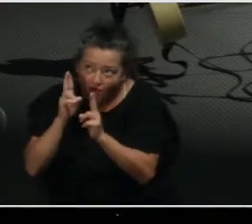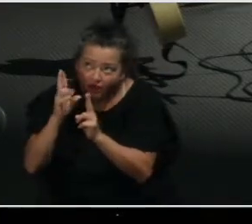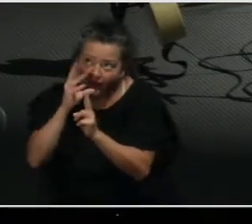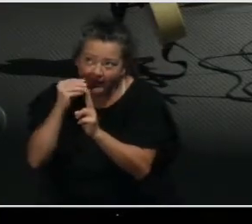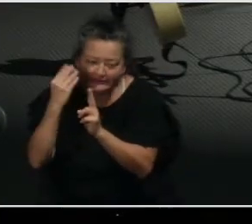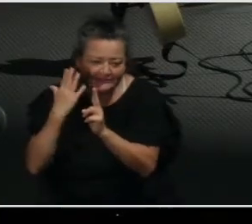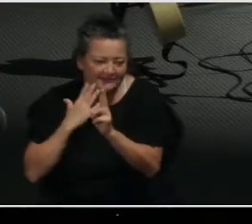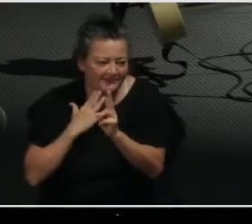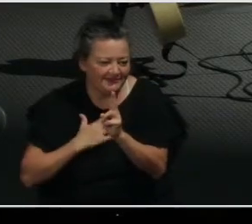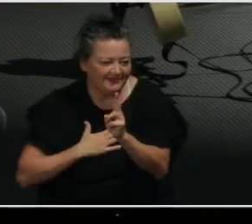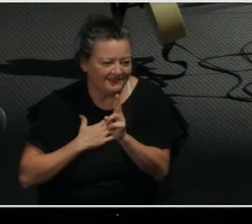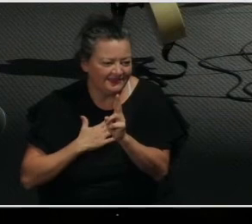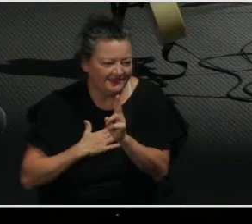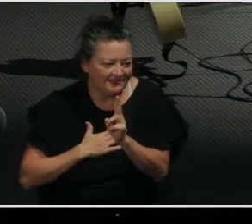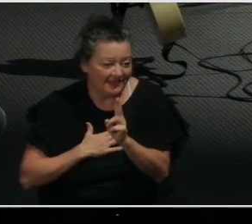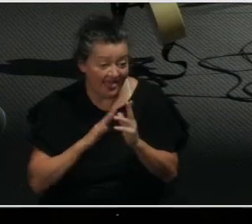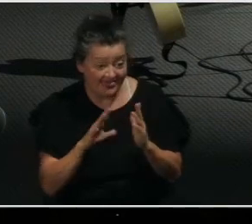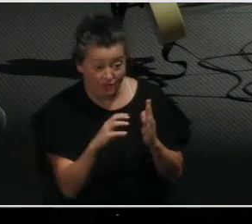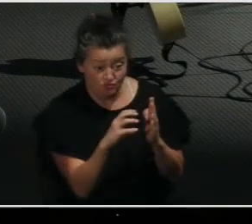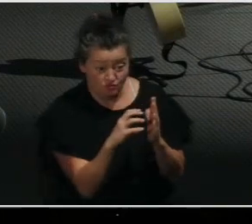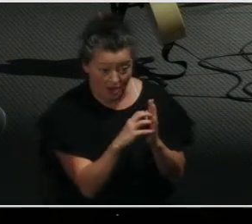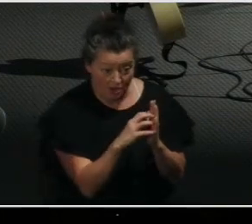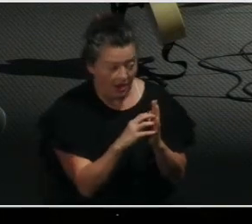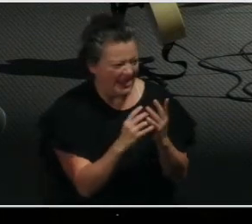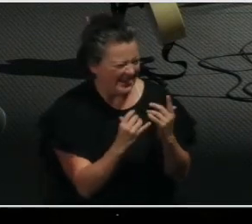you to pray that for yourself in a moment.